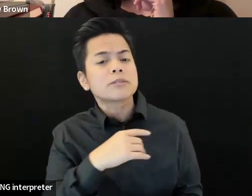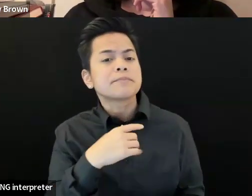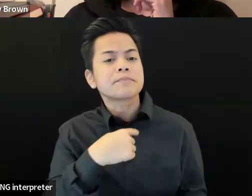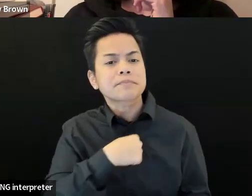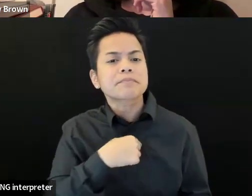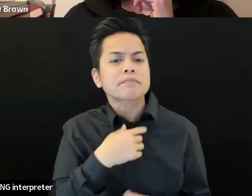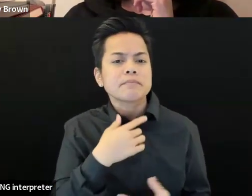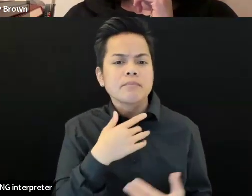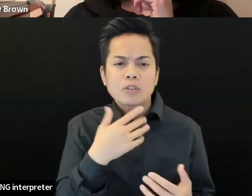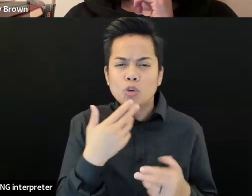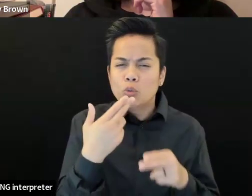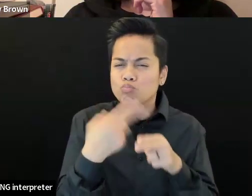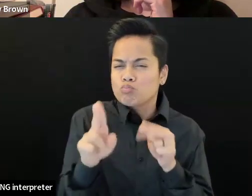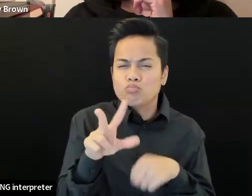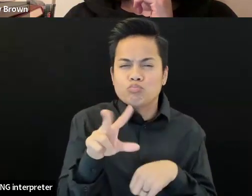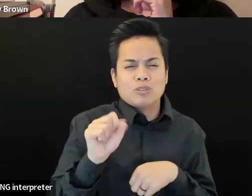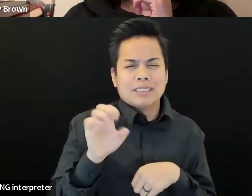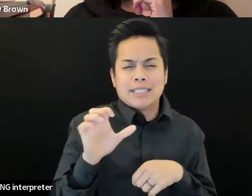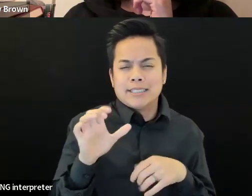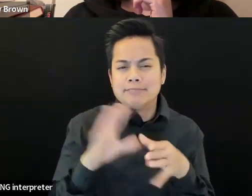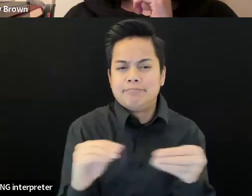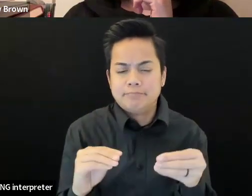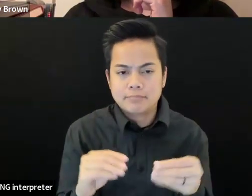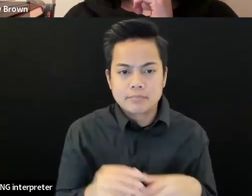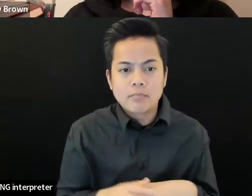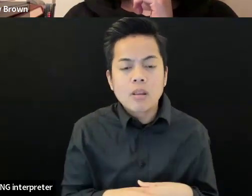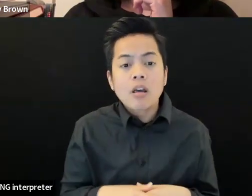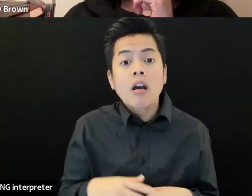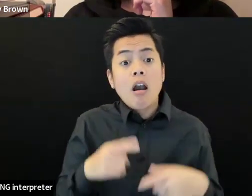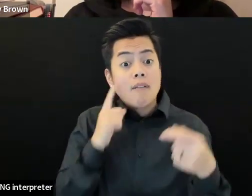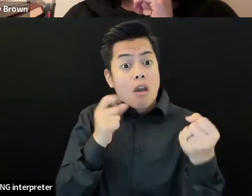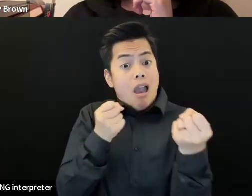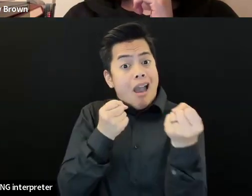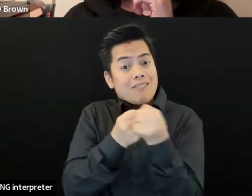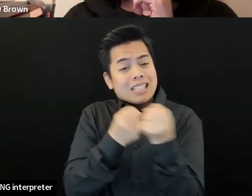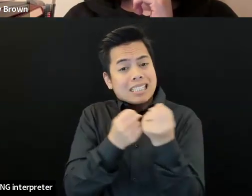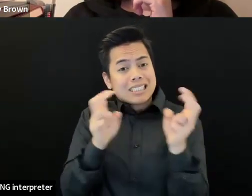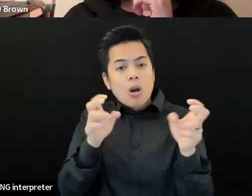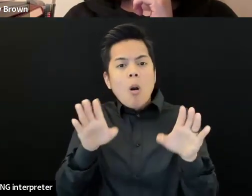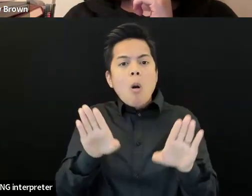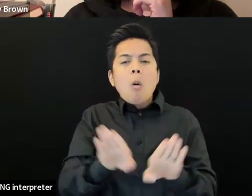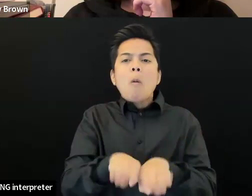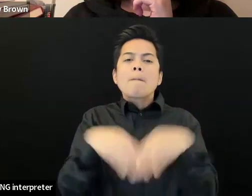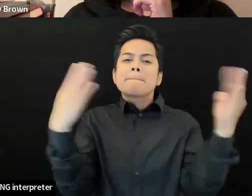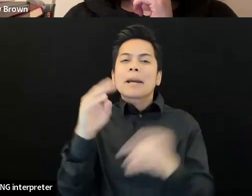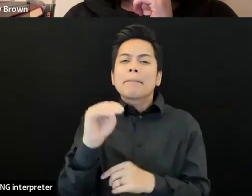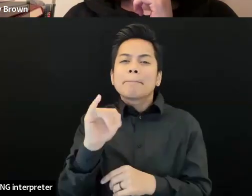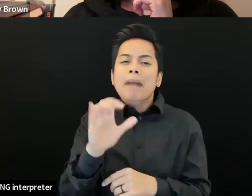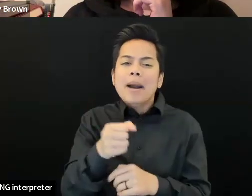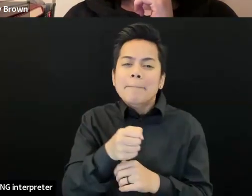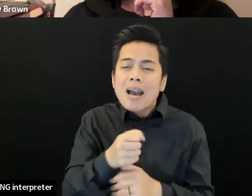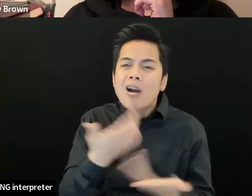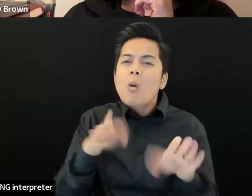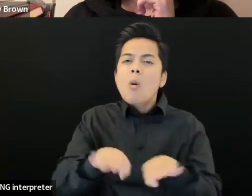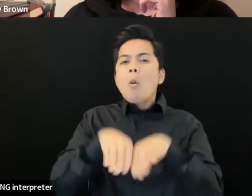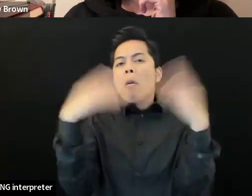for an open mic and open art sharing because I think all disabled people, I think all people are poets and artists. And a lot of